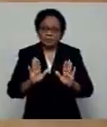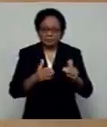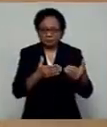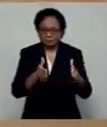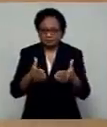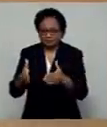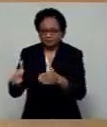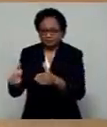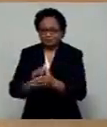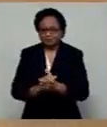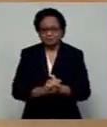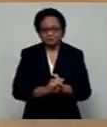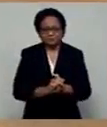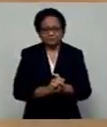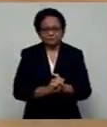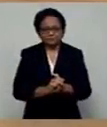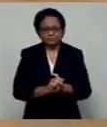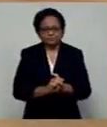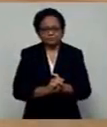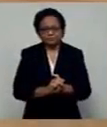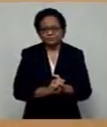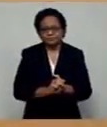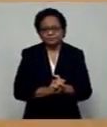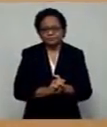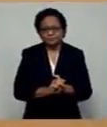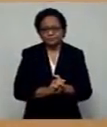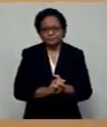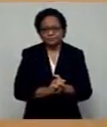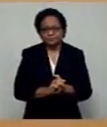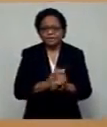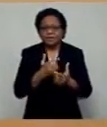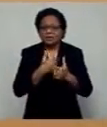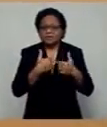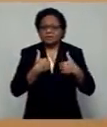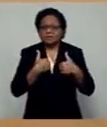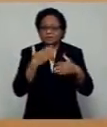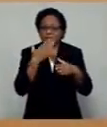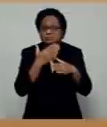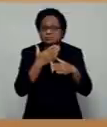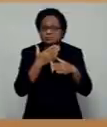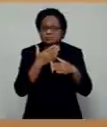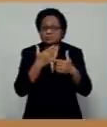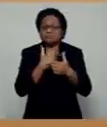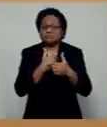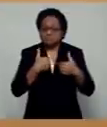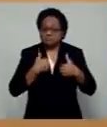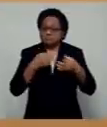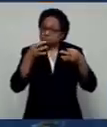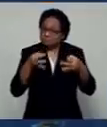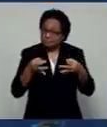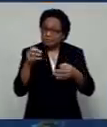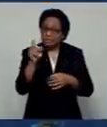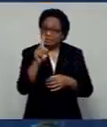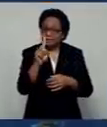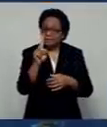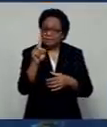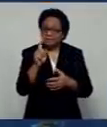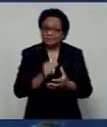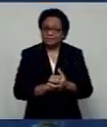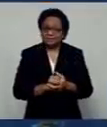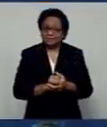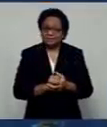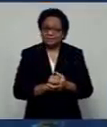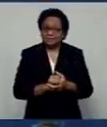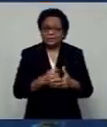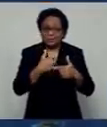to proceed. We are adamant that we would be on one of the